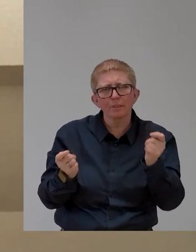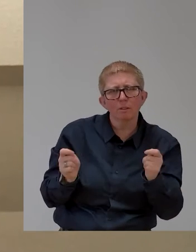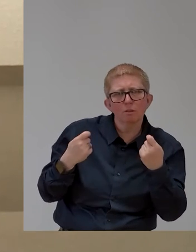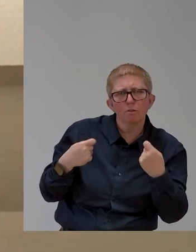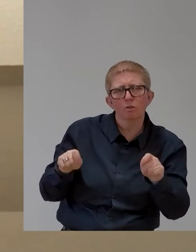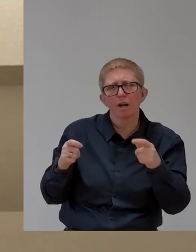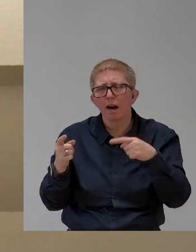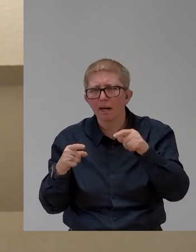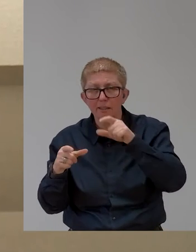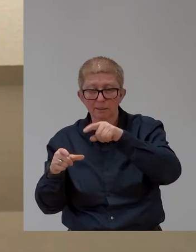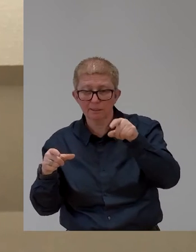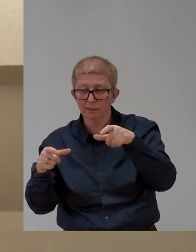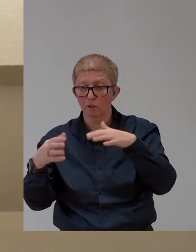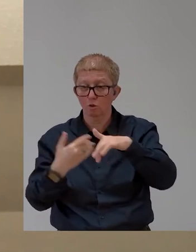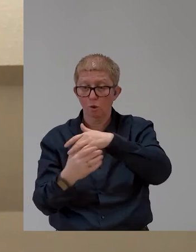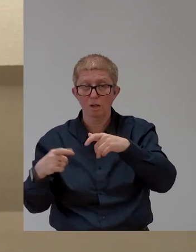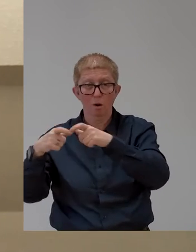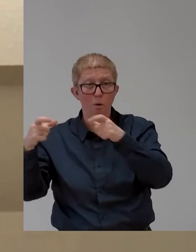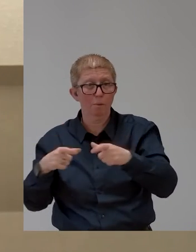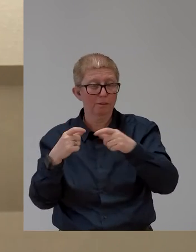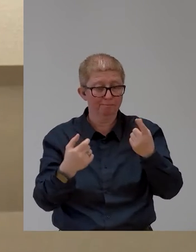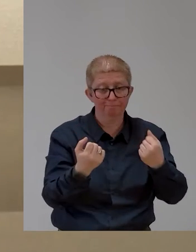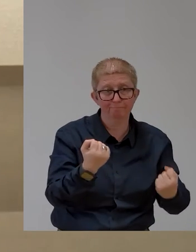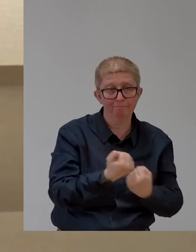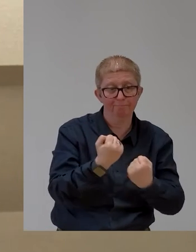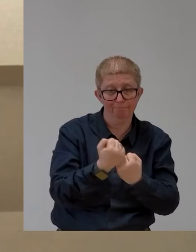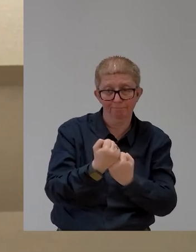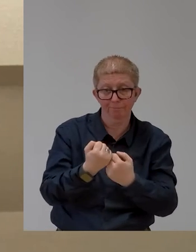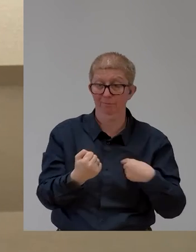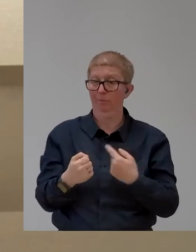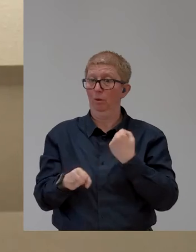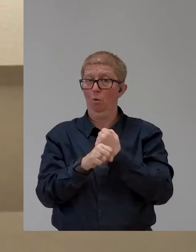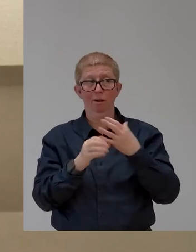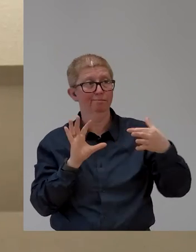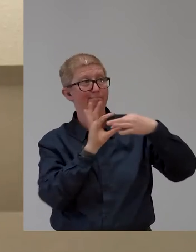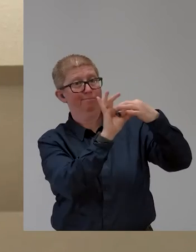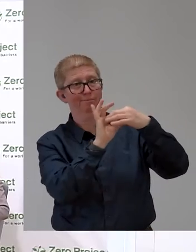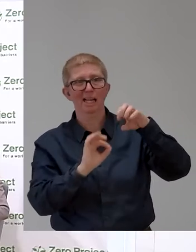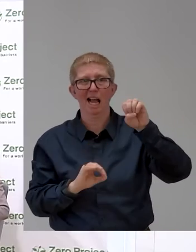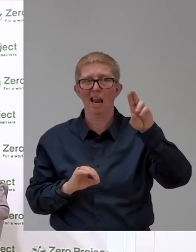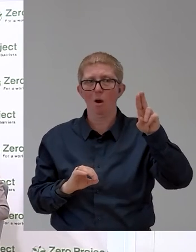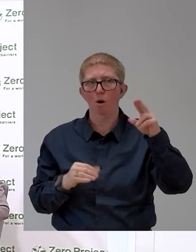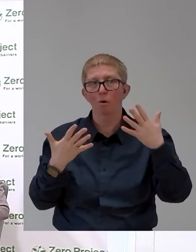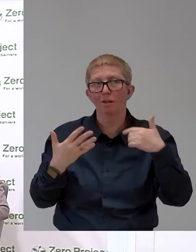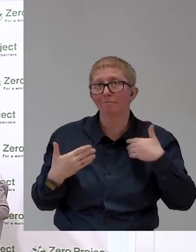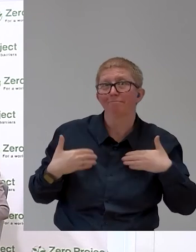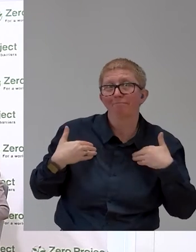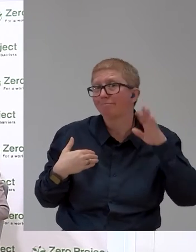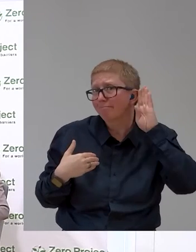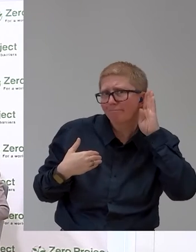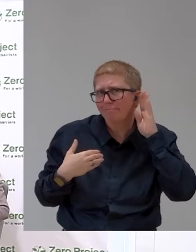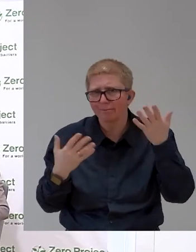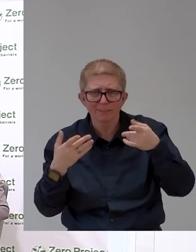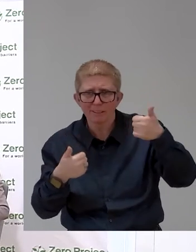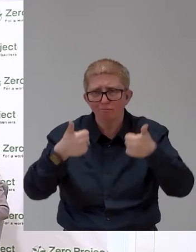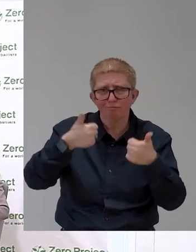from guarantees from the European Commission. And that's an easy program. And yeah, really looking forward to the pitch session today. Thank you, Markus. Last but not least,